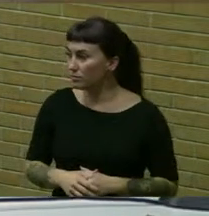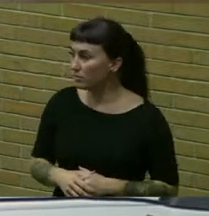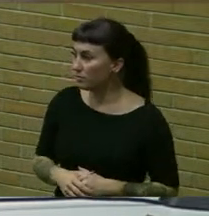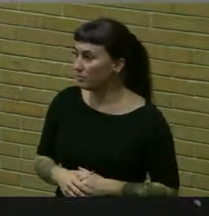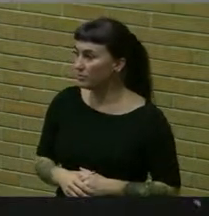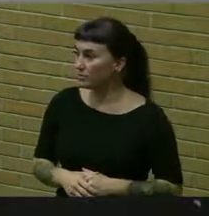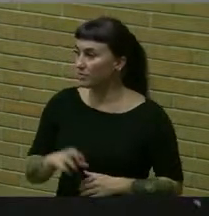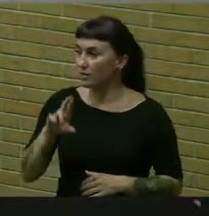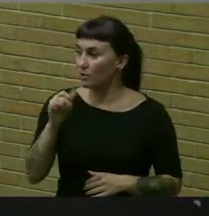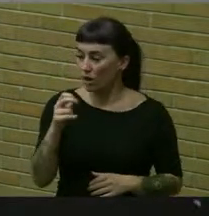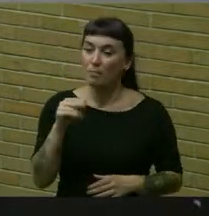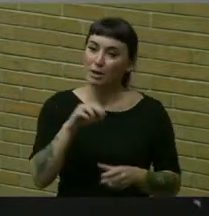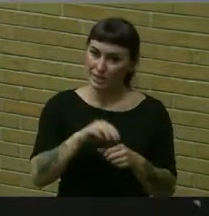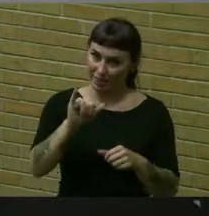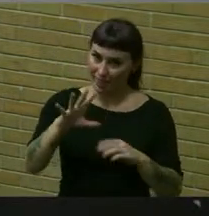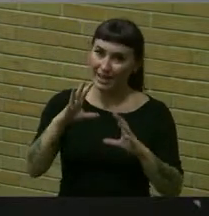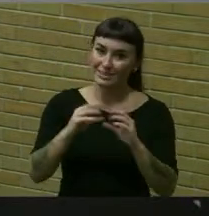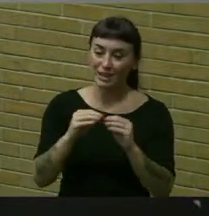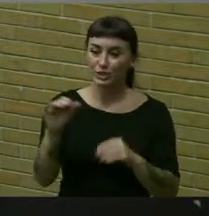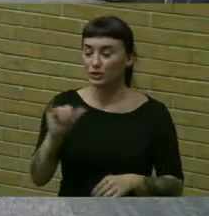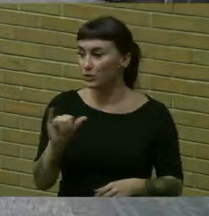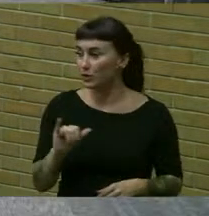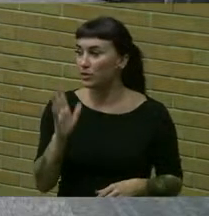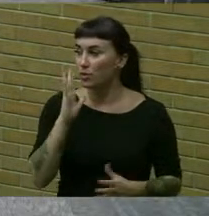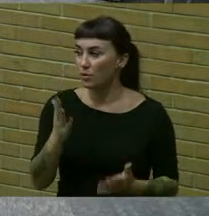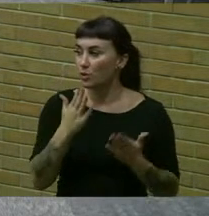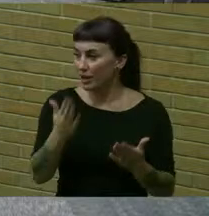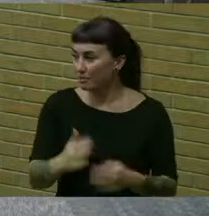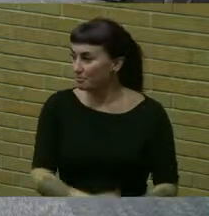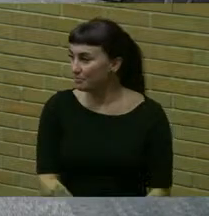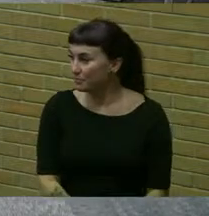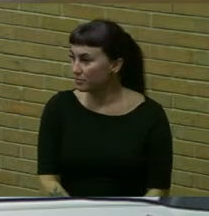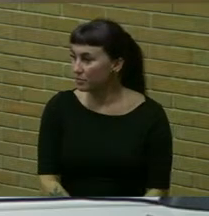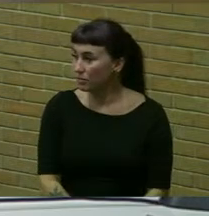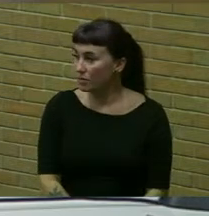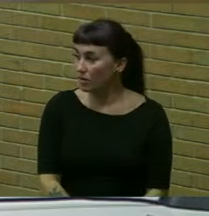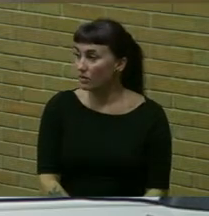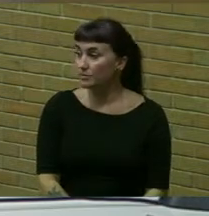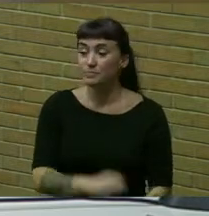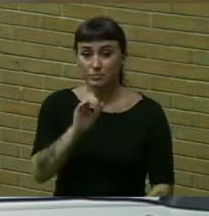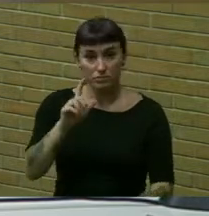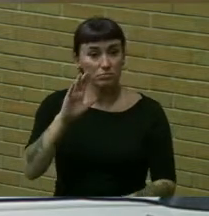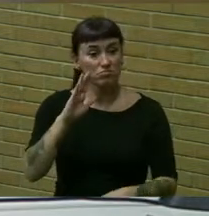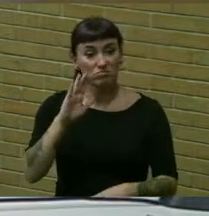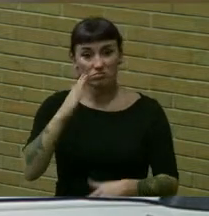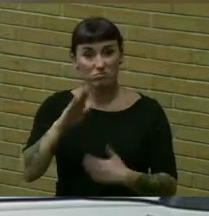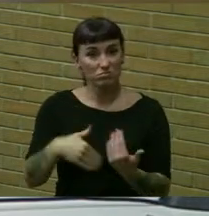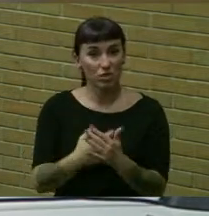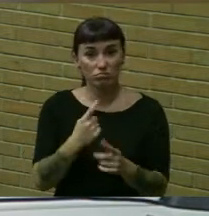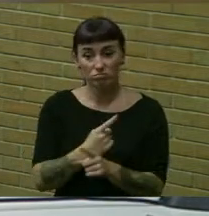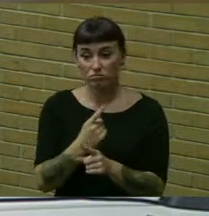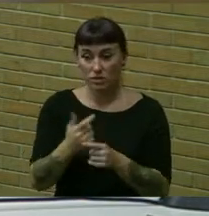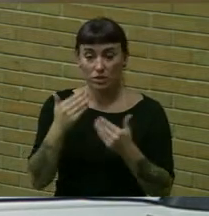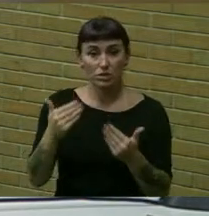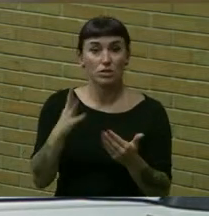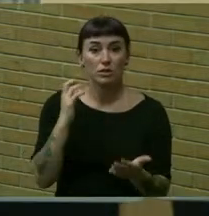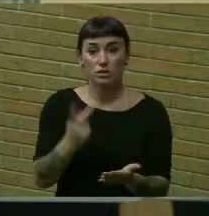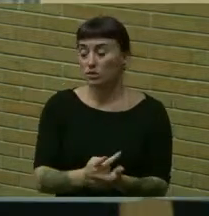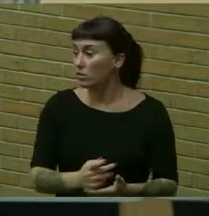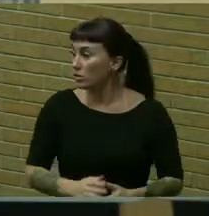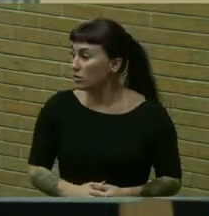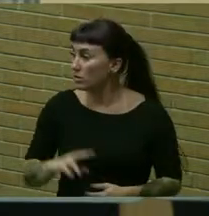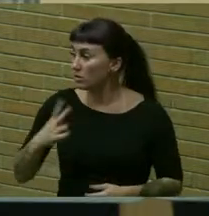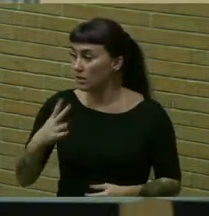so wanted to bring that up um bill the claims all appear to be in order and i move for them to be approved